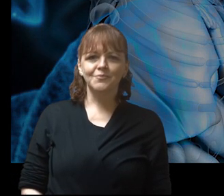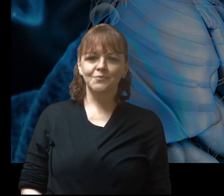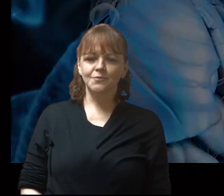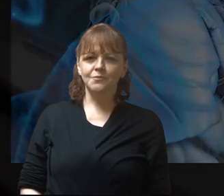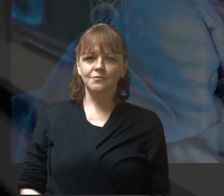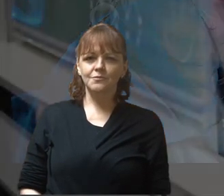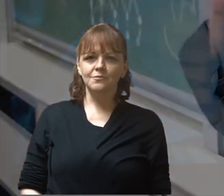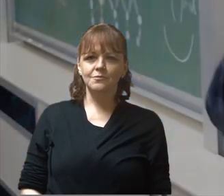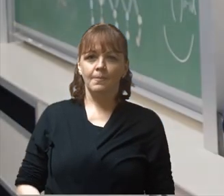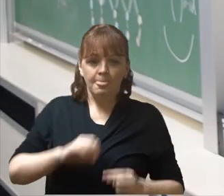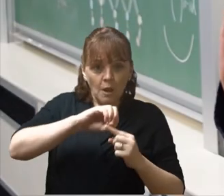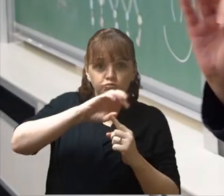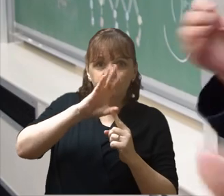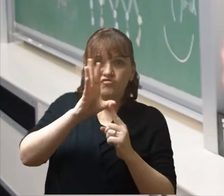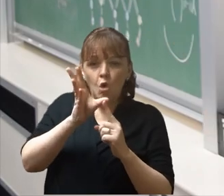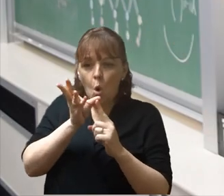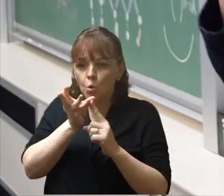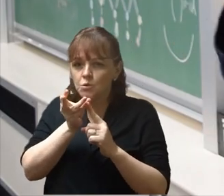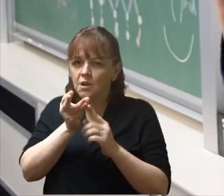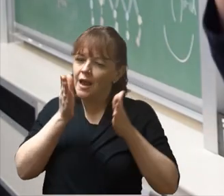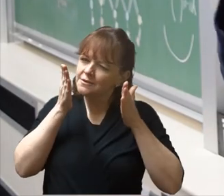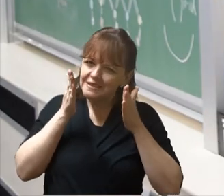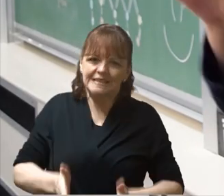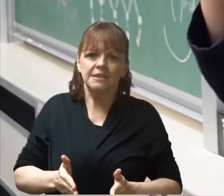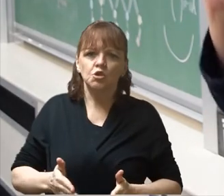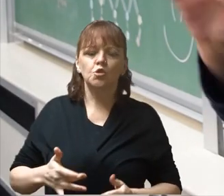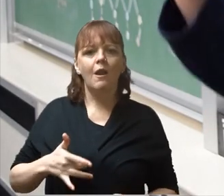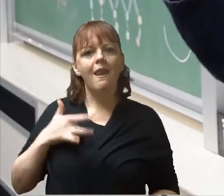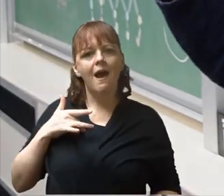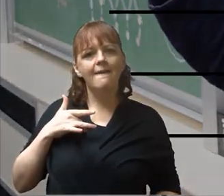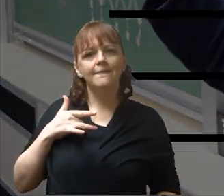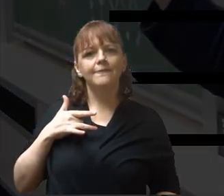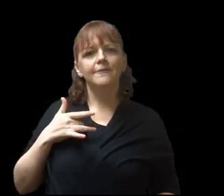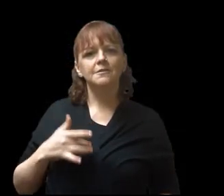Proteins. Proteins. Proteins. essentials of life.